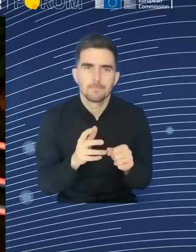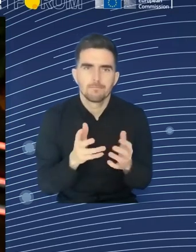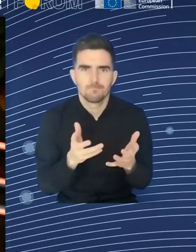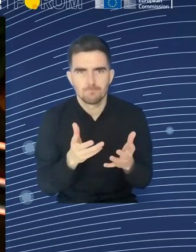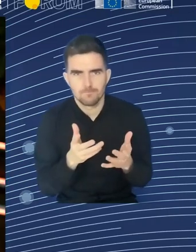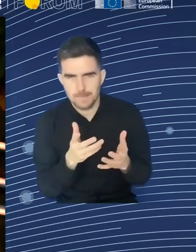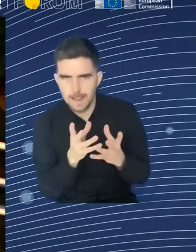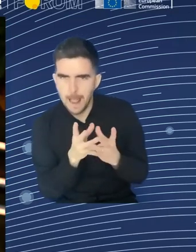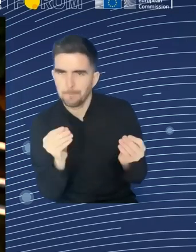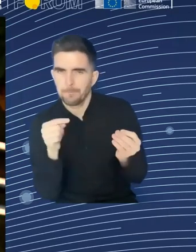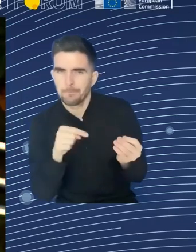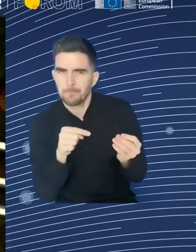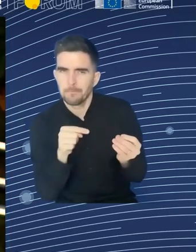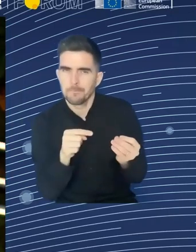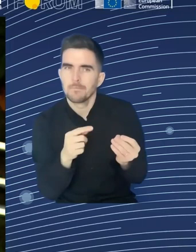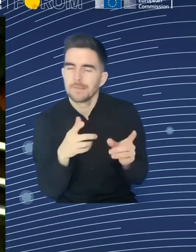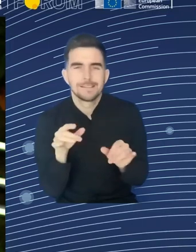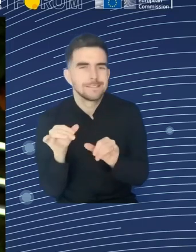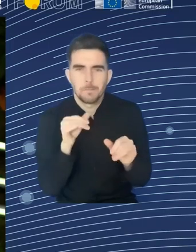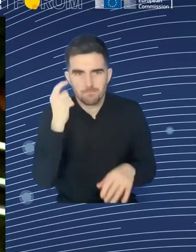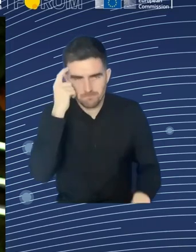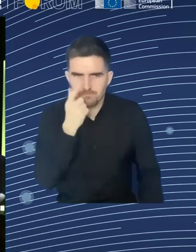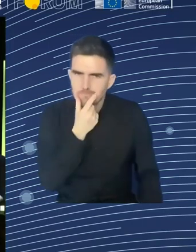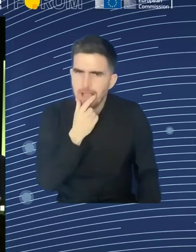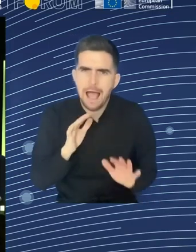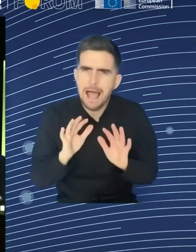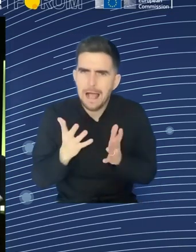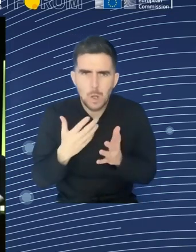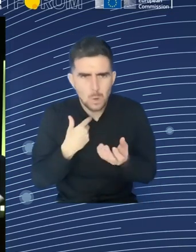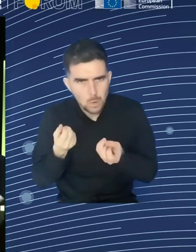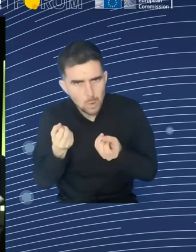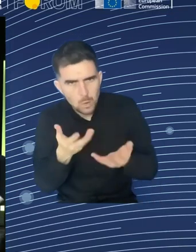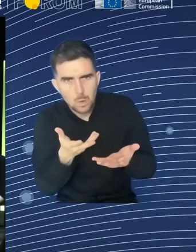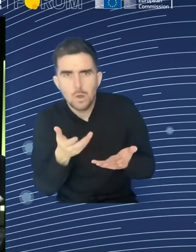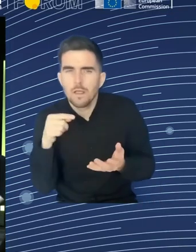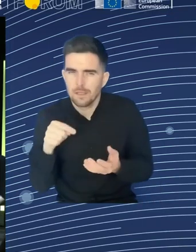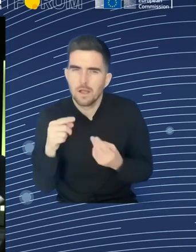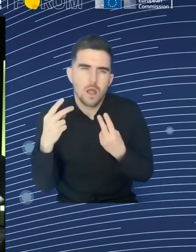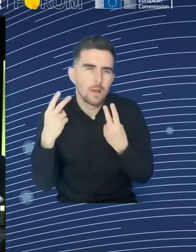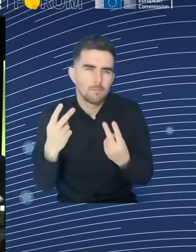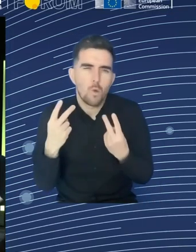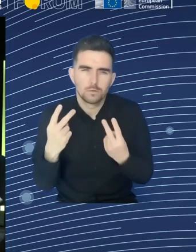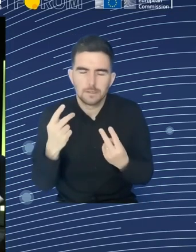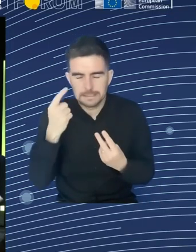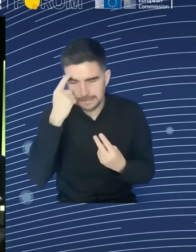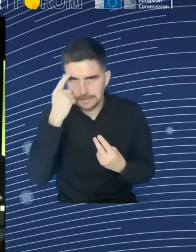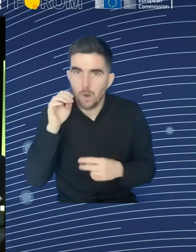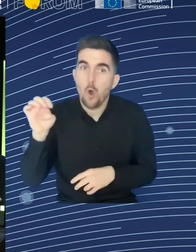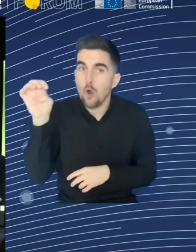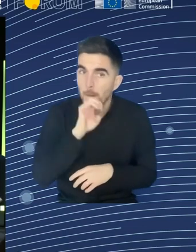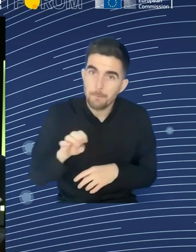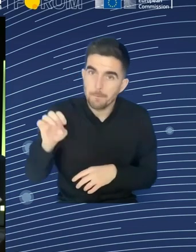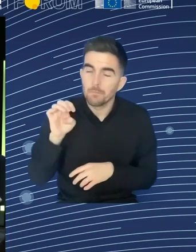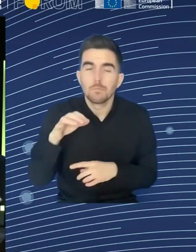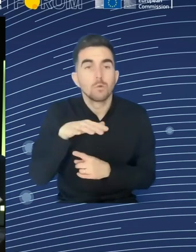its social protection systems. Kenneth, Agnieszka has outlined a lot of the challenges. Give us a quick